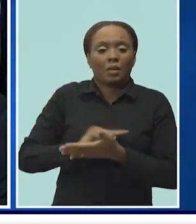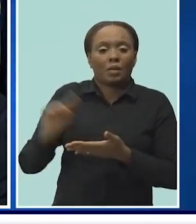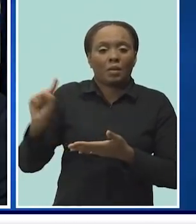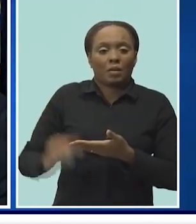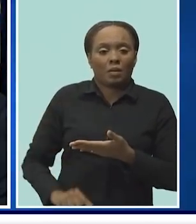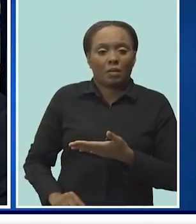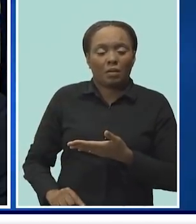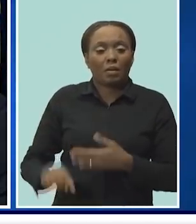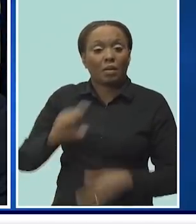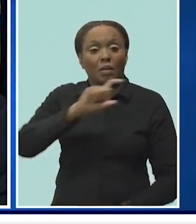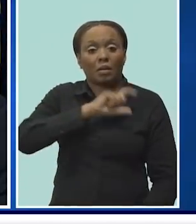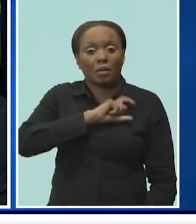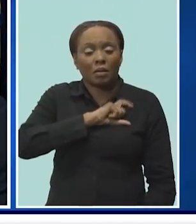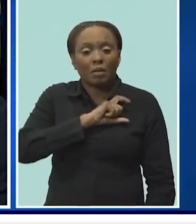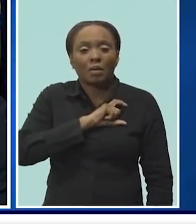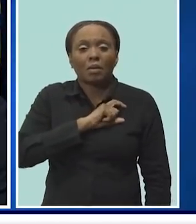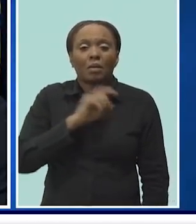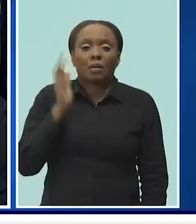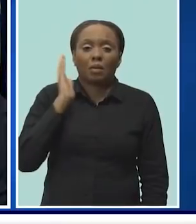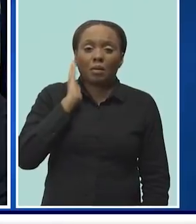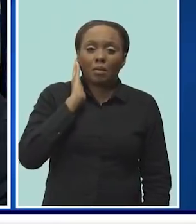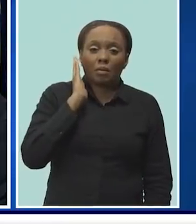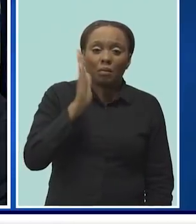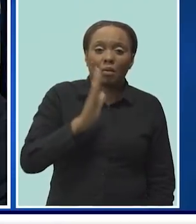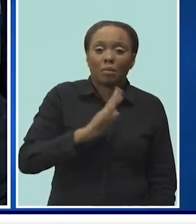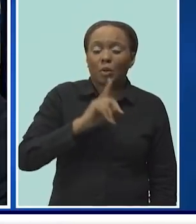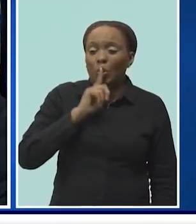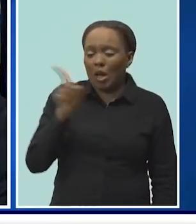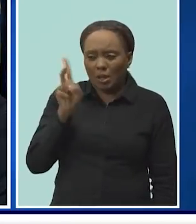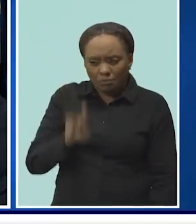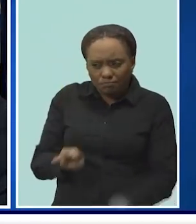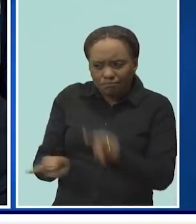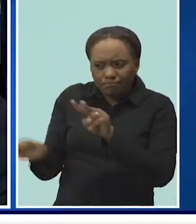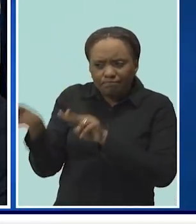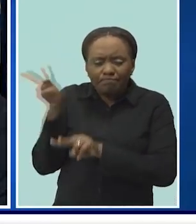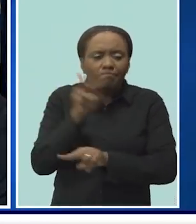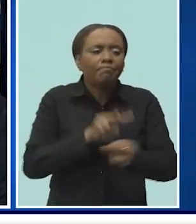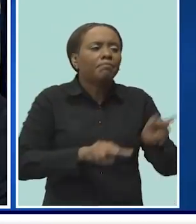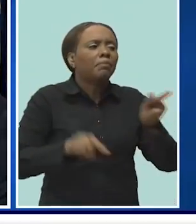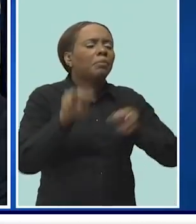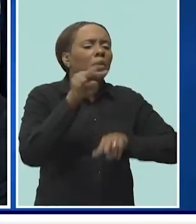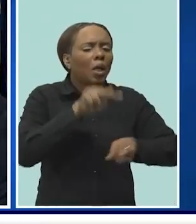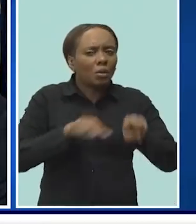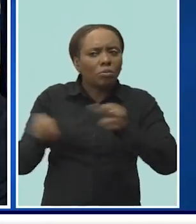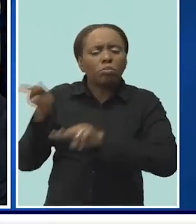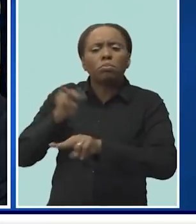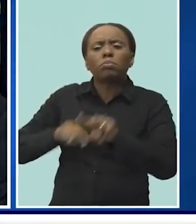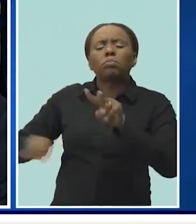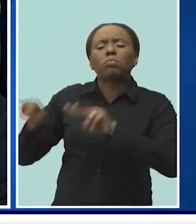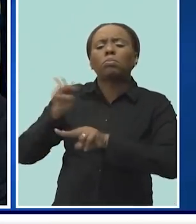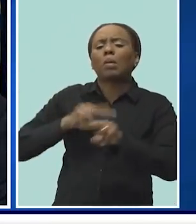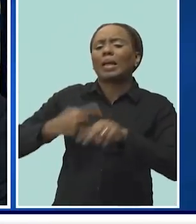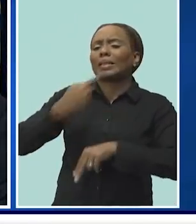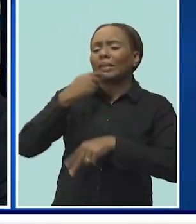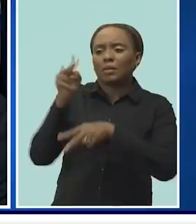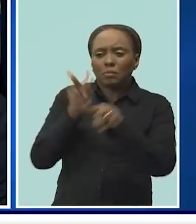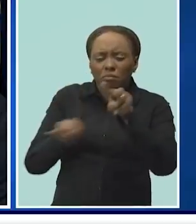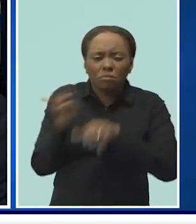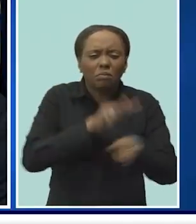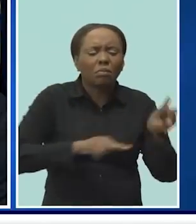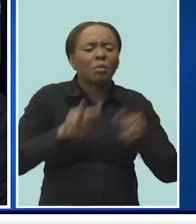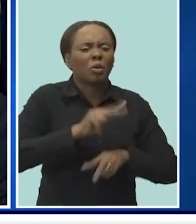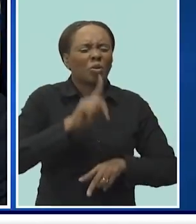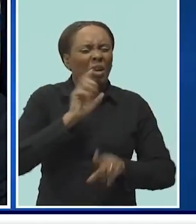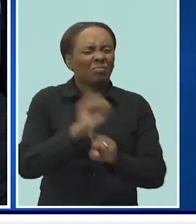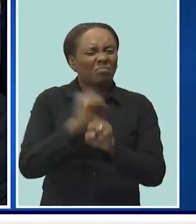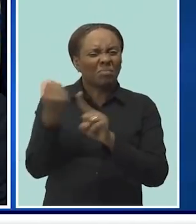law enforcement personnel are going to be extraordinarily vigilant. They're always vigilant. But given the seriousness of the situation